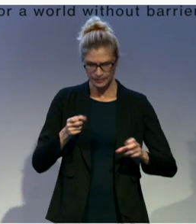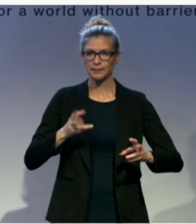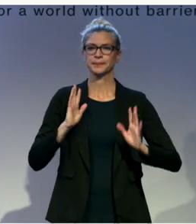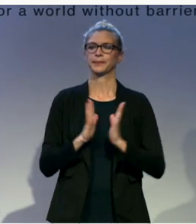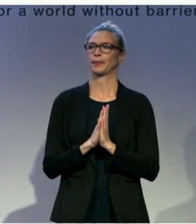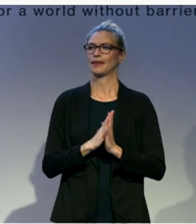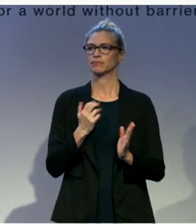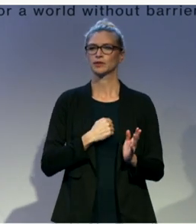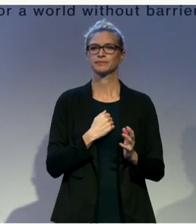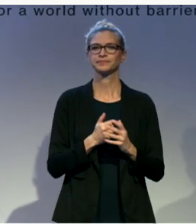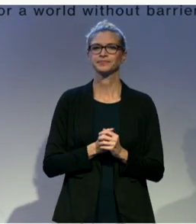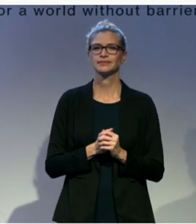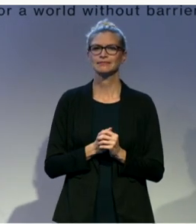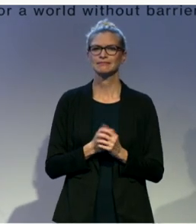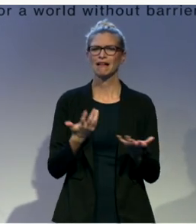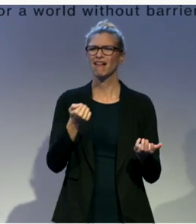how I do it.